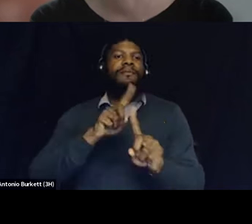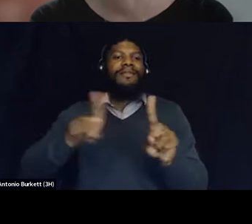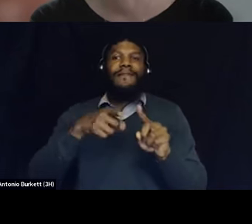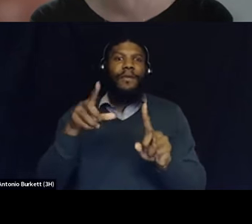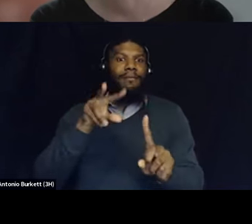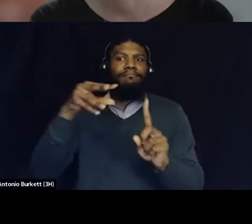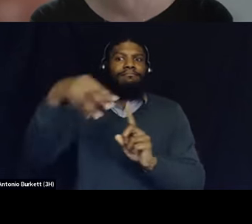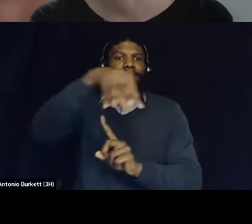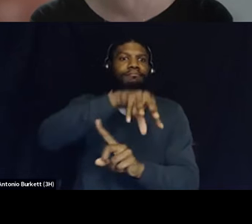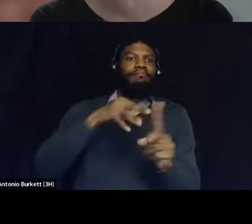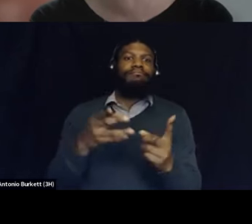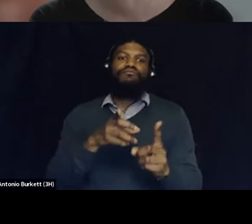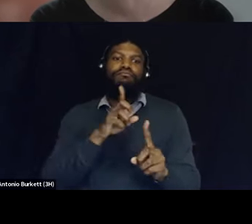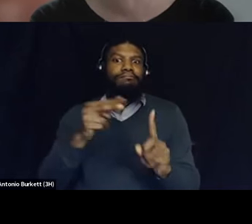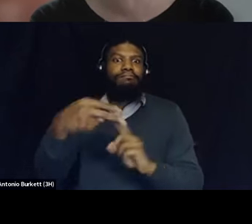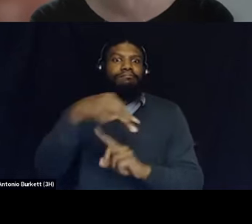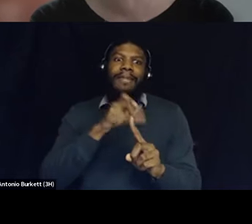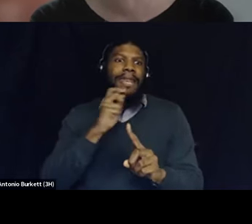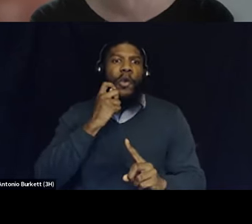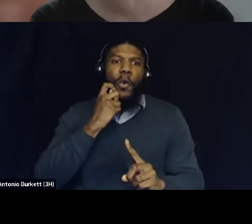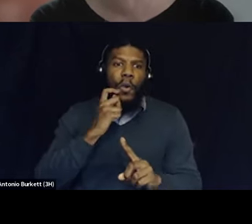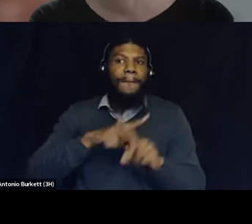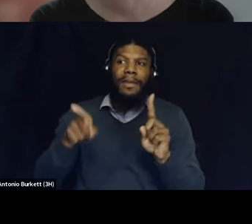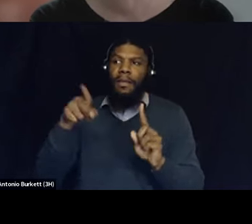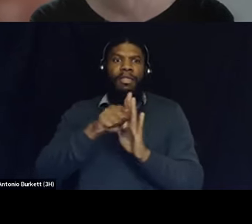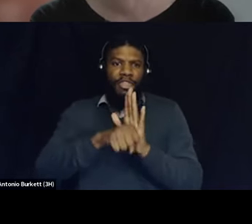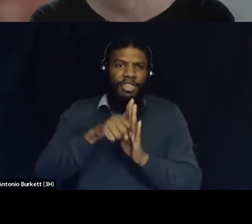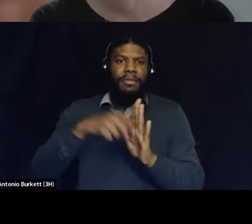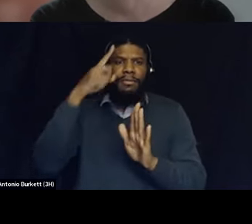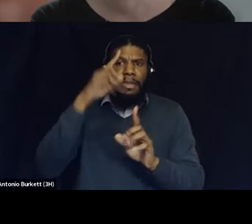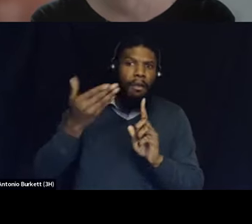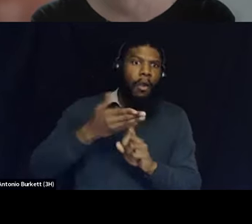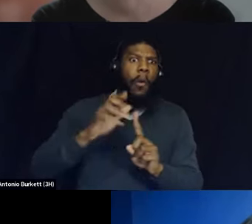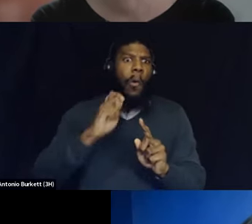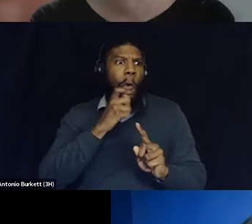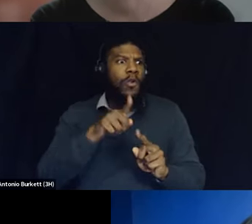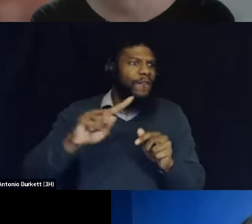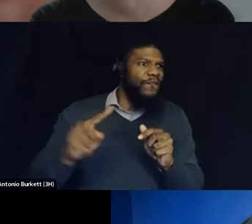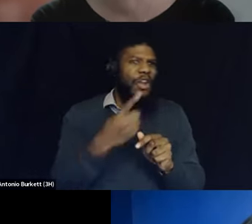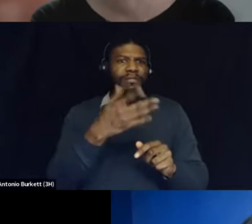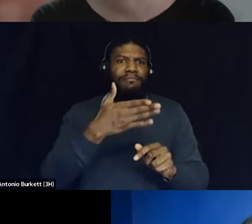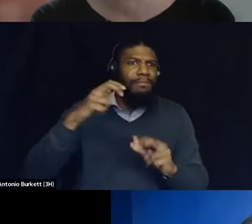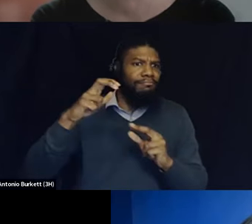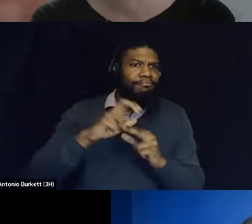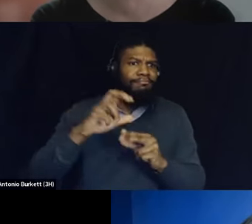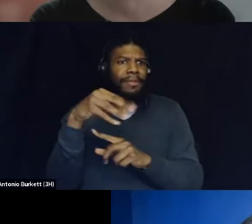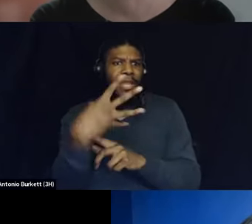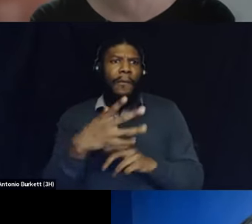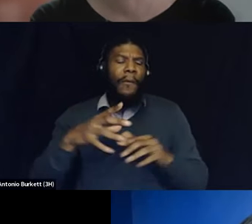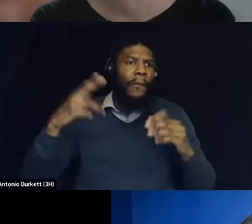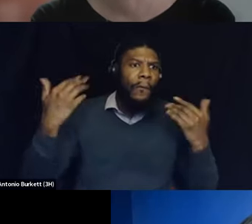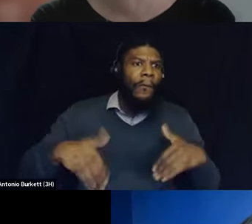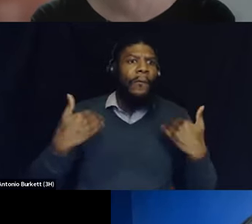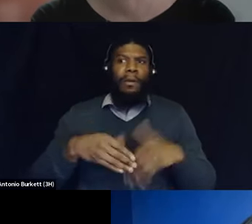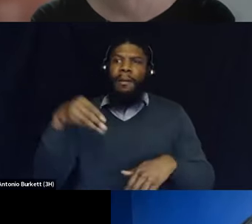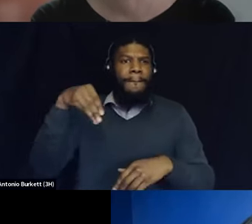cool but we are being conditioned to think that it's cool be the first have the best camera on your phone pay the most money for